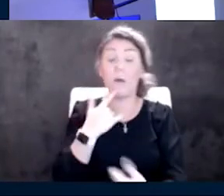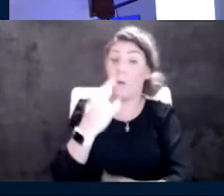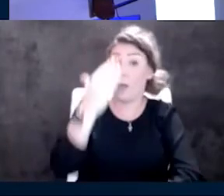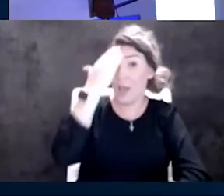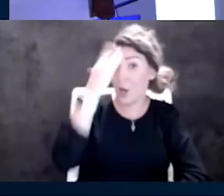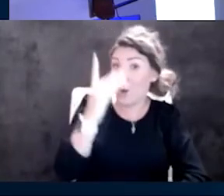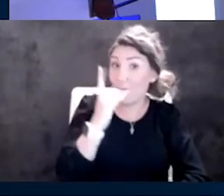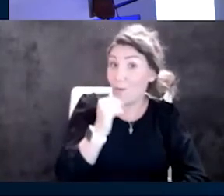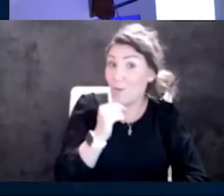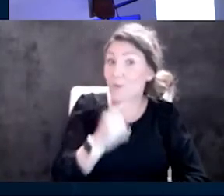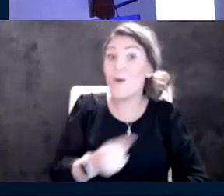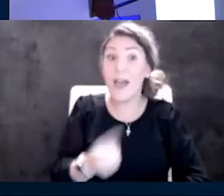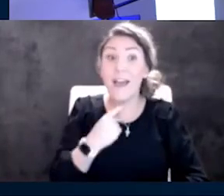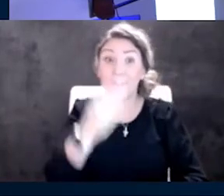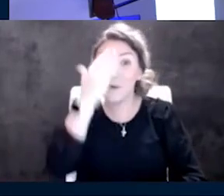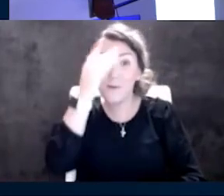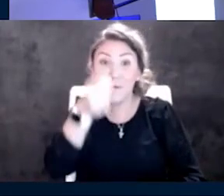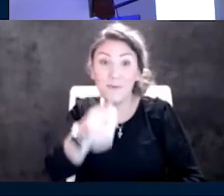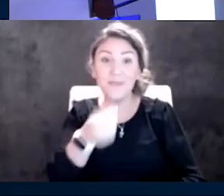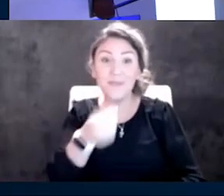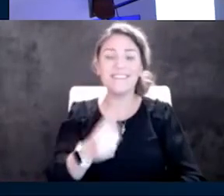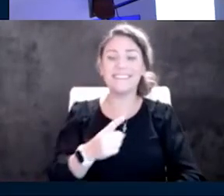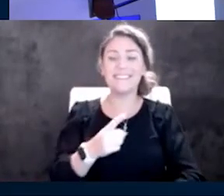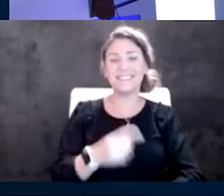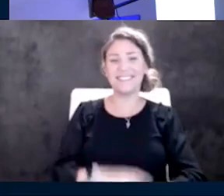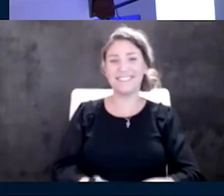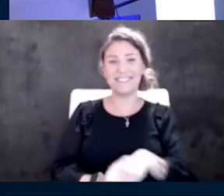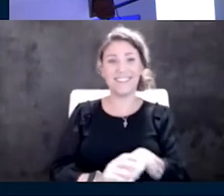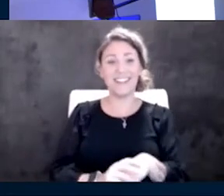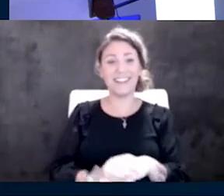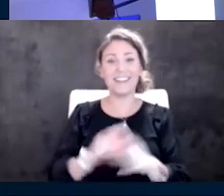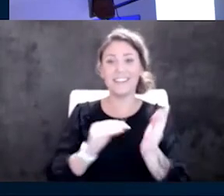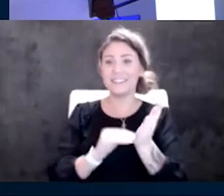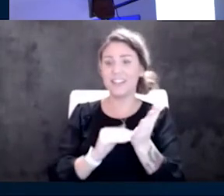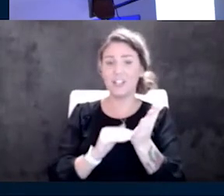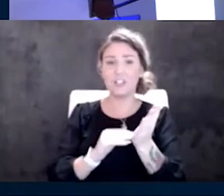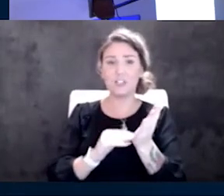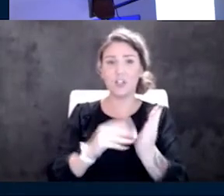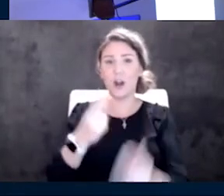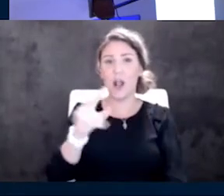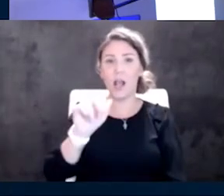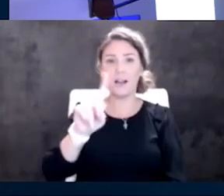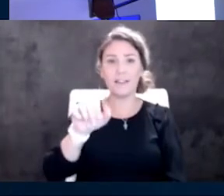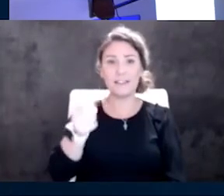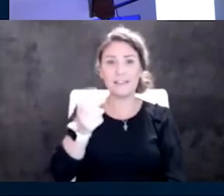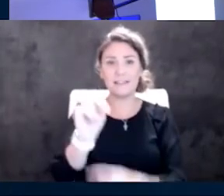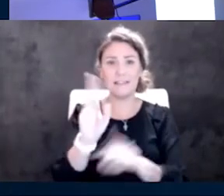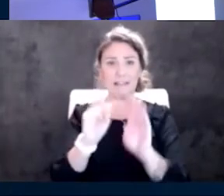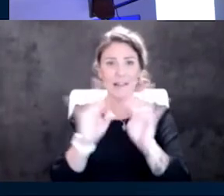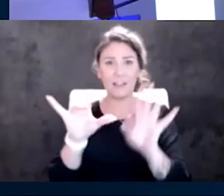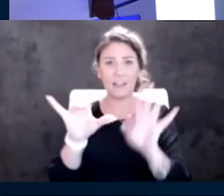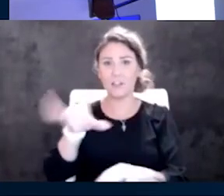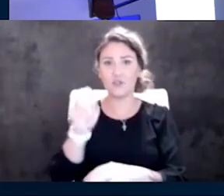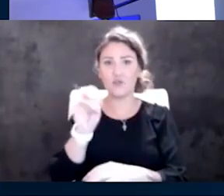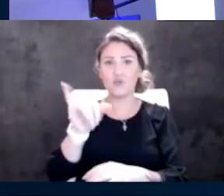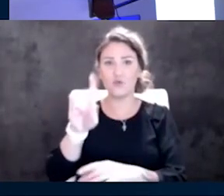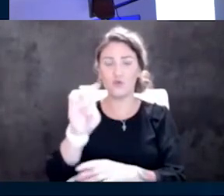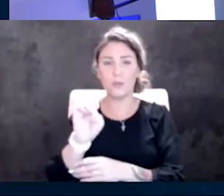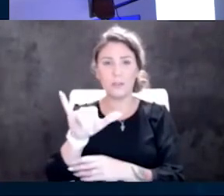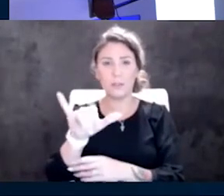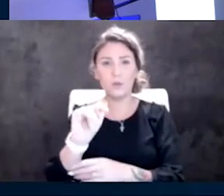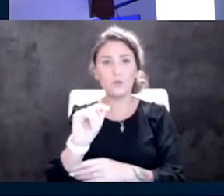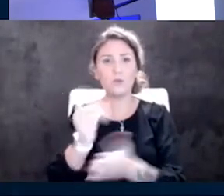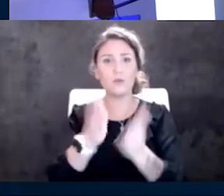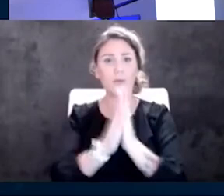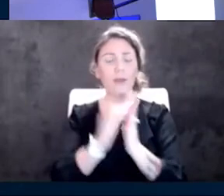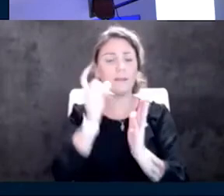I know you. Okay. Dr. Hawkinson, just a clarification. Joyce on YouTube is asking, yesterday, you had mentioned